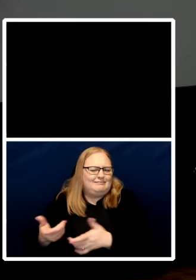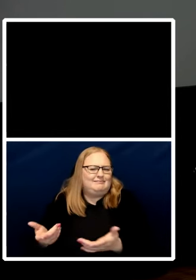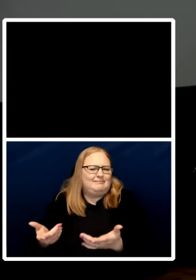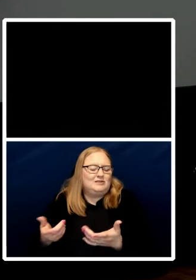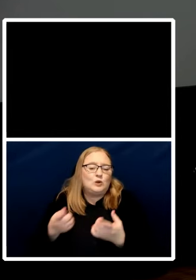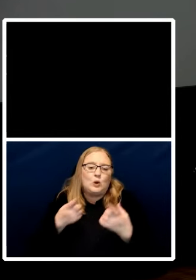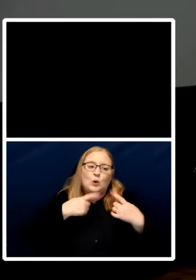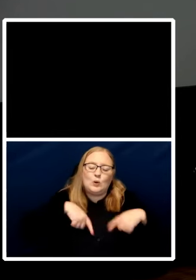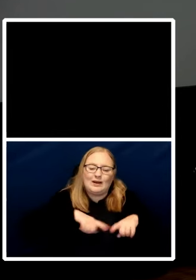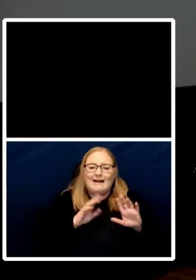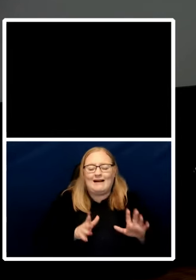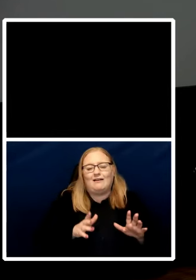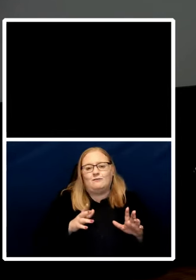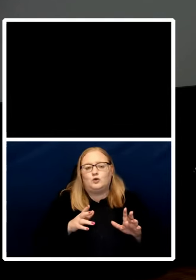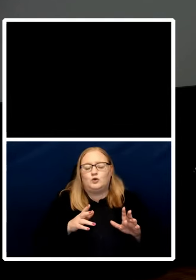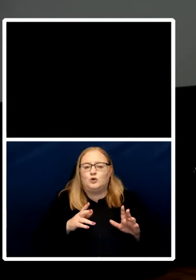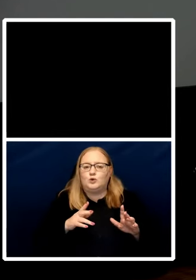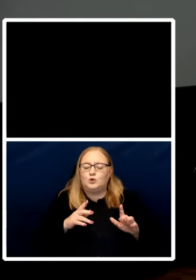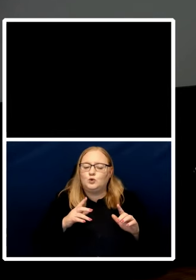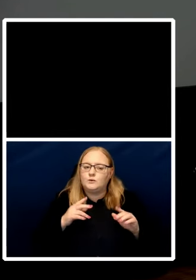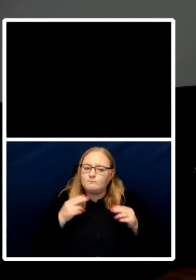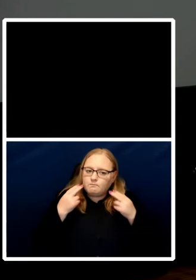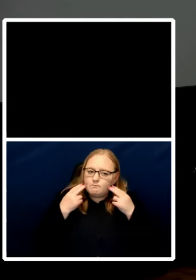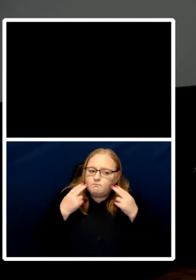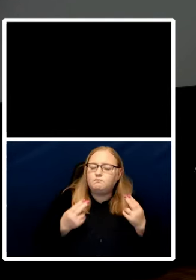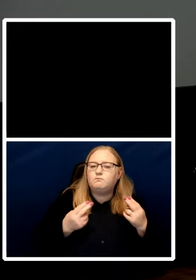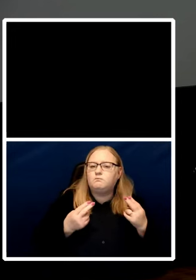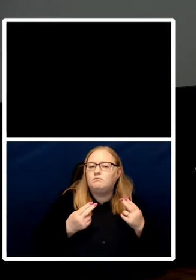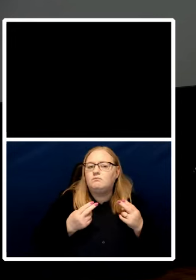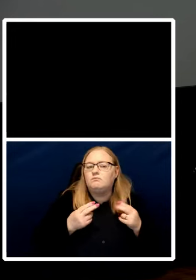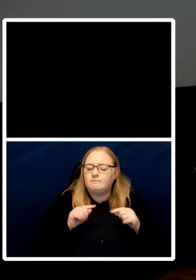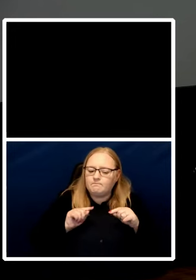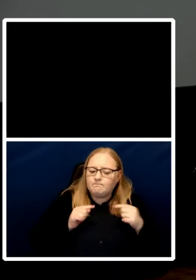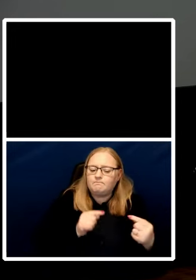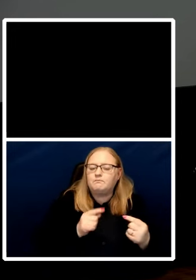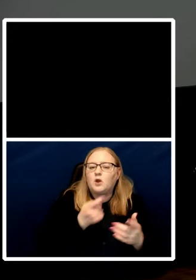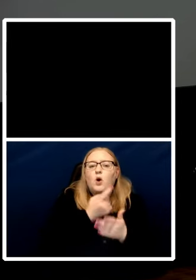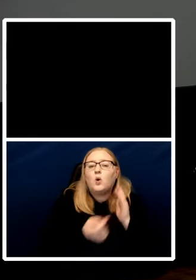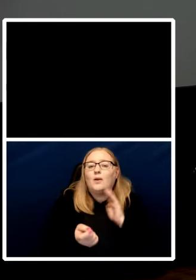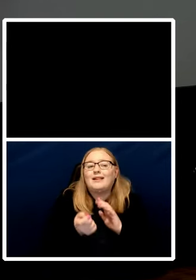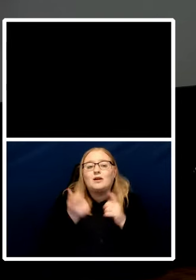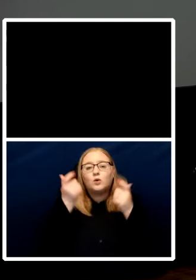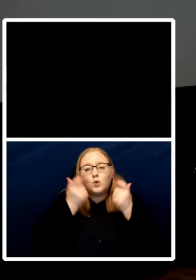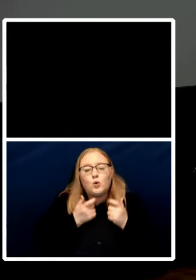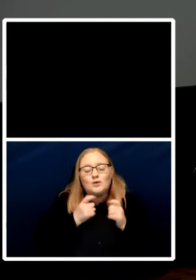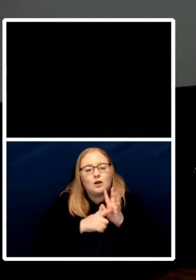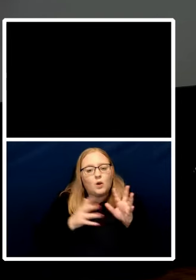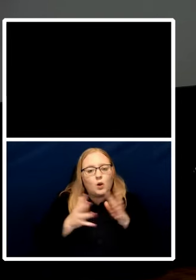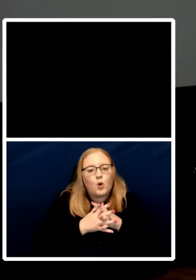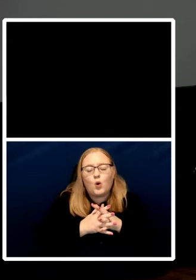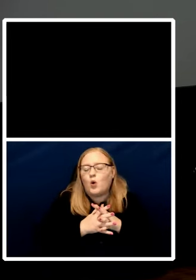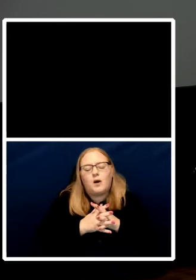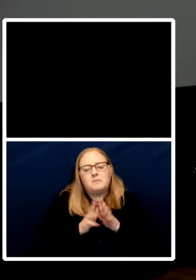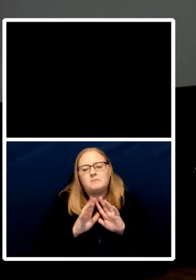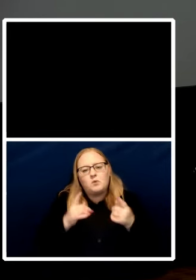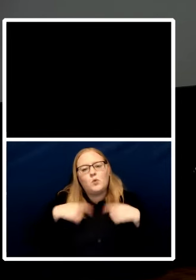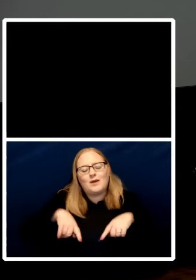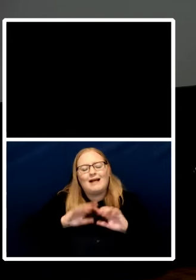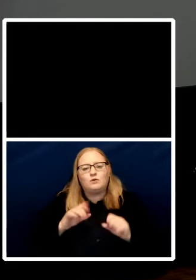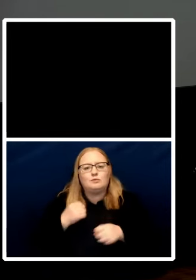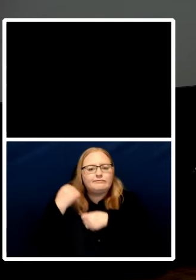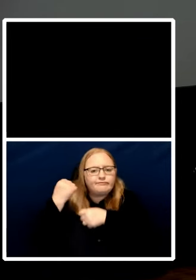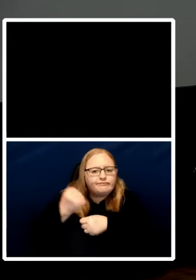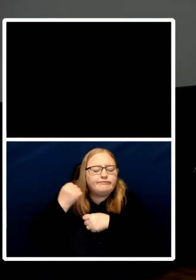just with courts and law as connor said earlier but we have to do it with our with our activism and our politics and